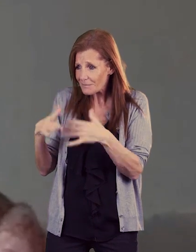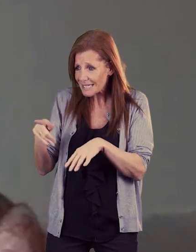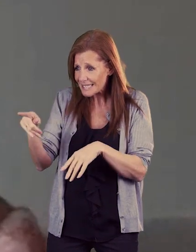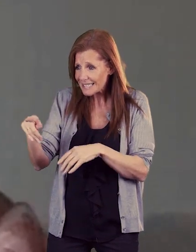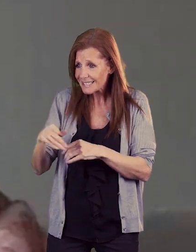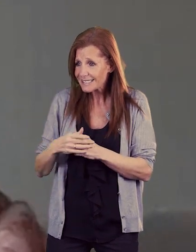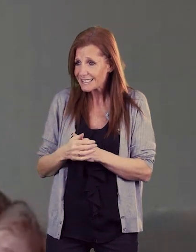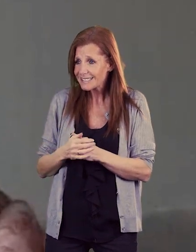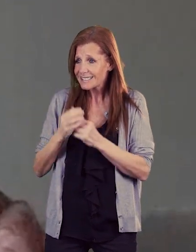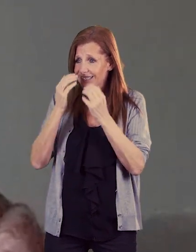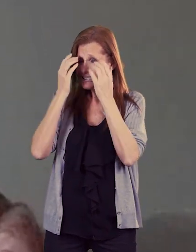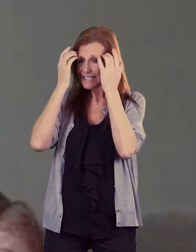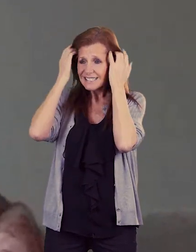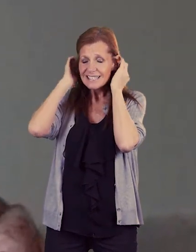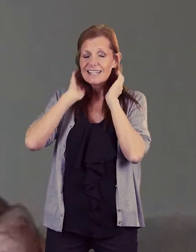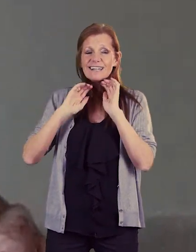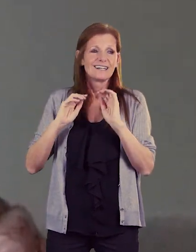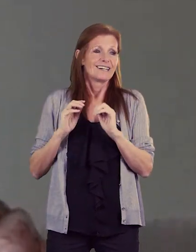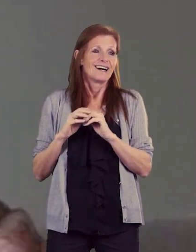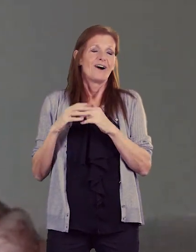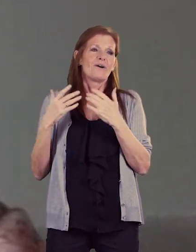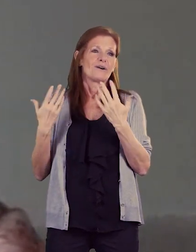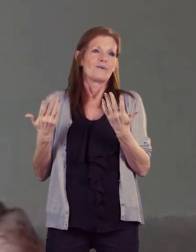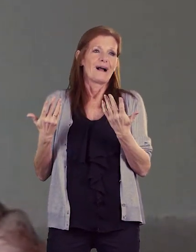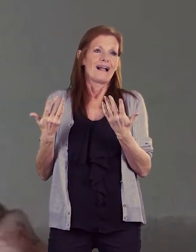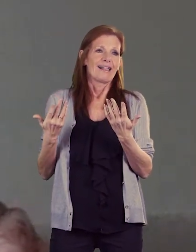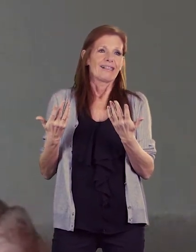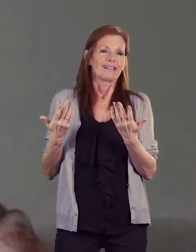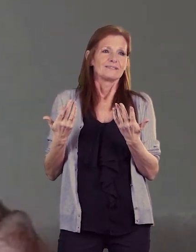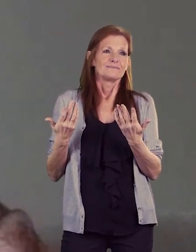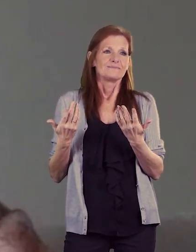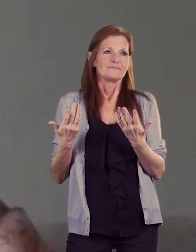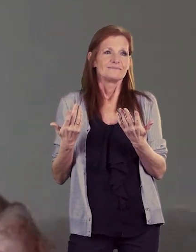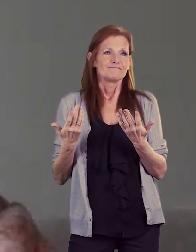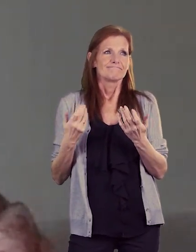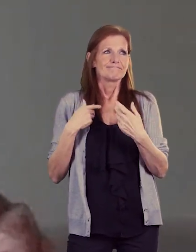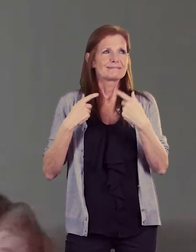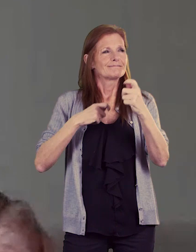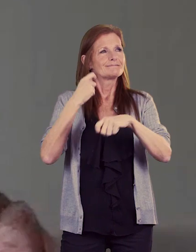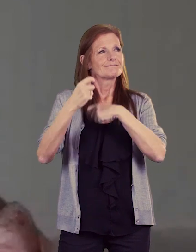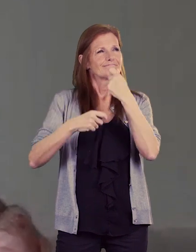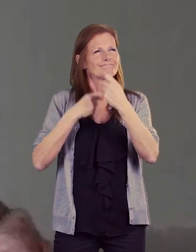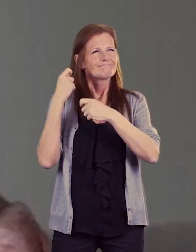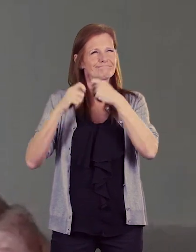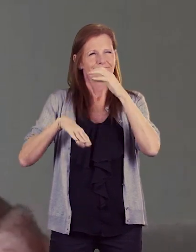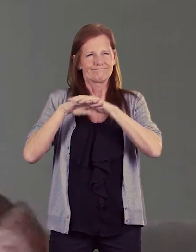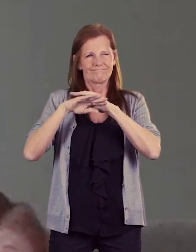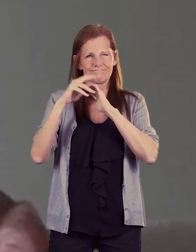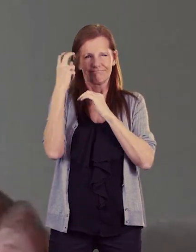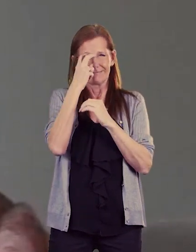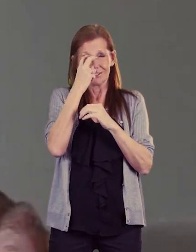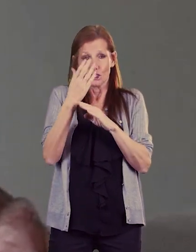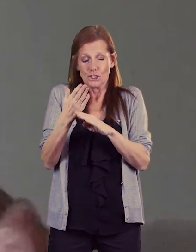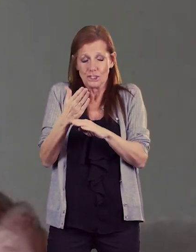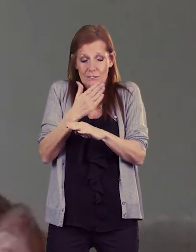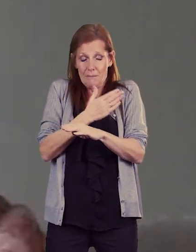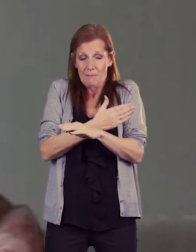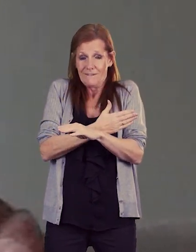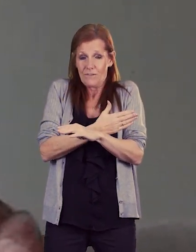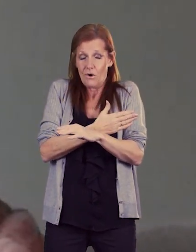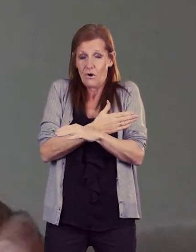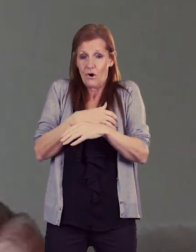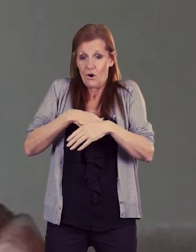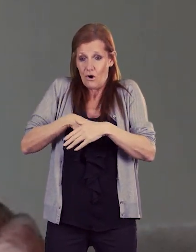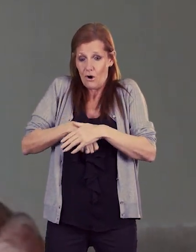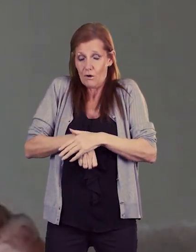I lost my sight completely sort of just before I became a mum I was